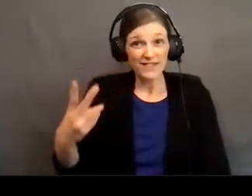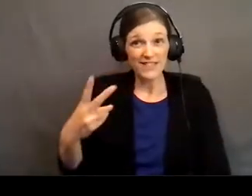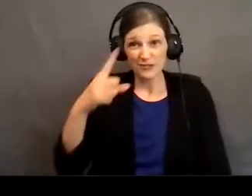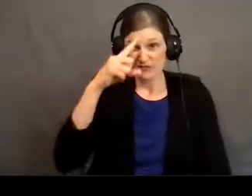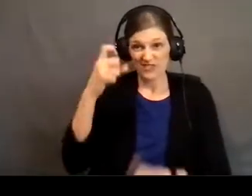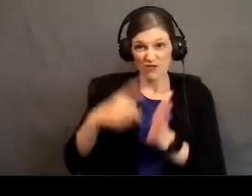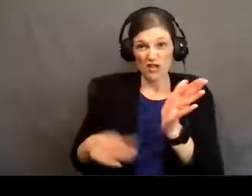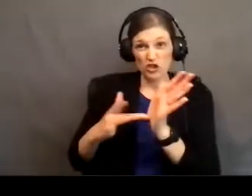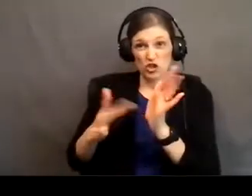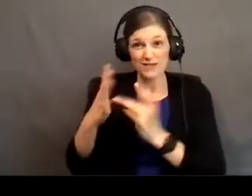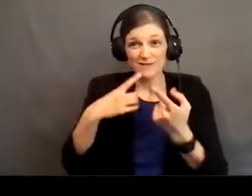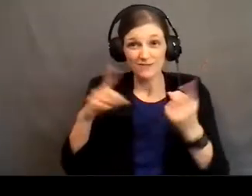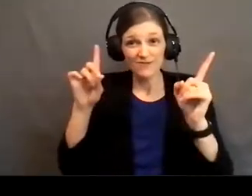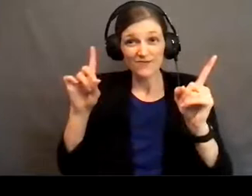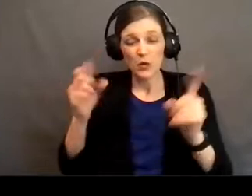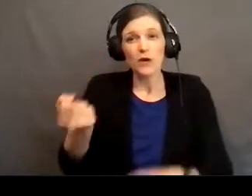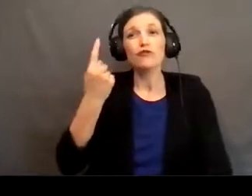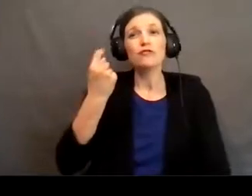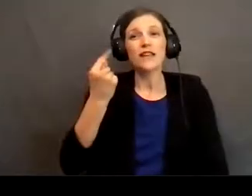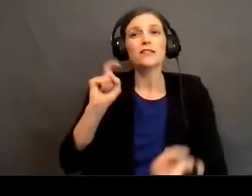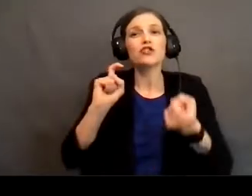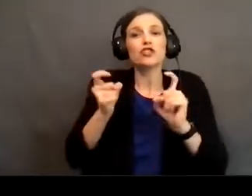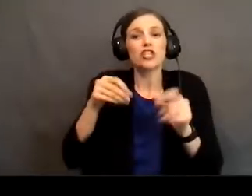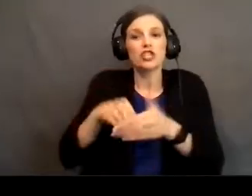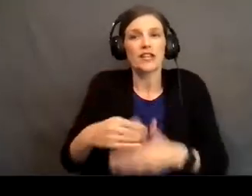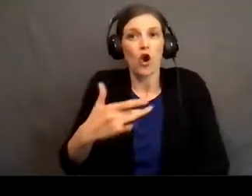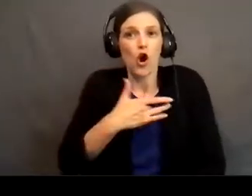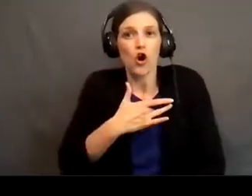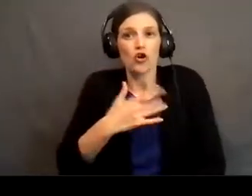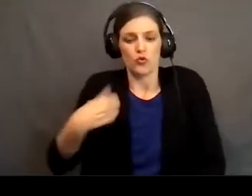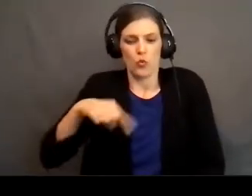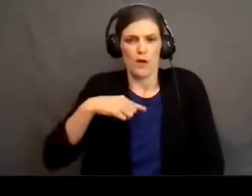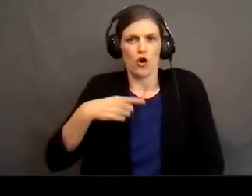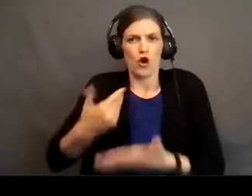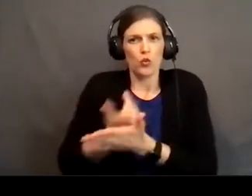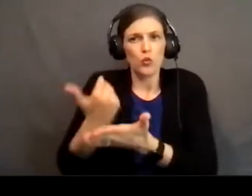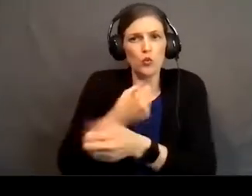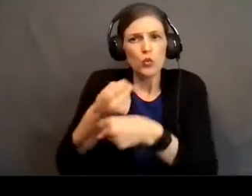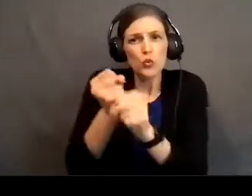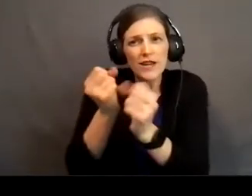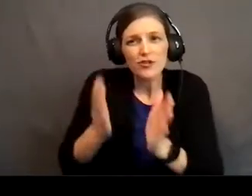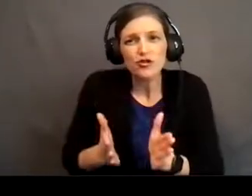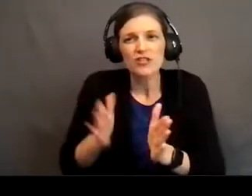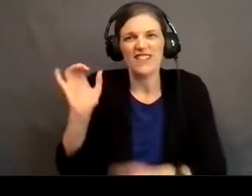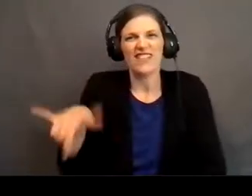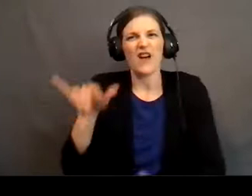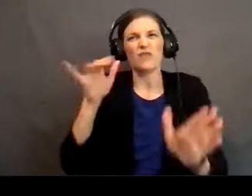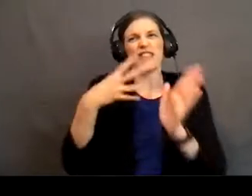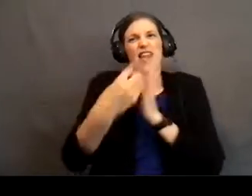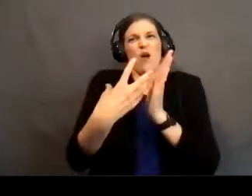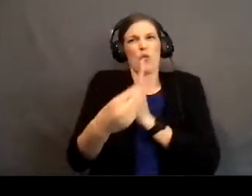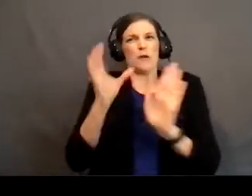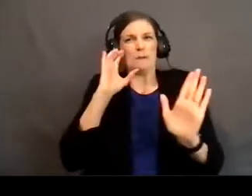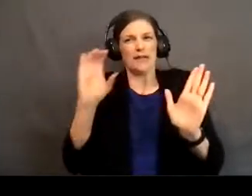understand that this is a change in our hearts. That we are a new creation. That that was just a picture an outward picture